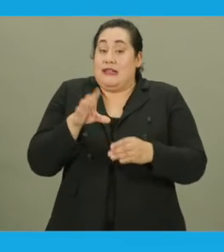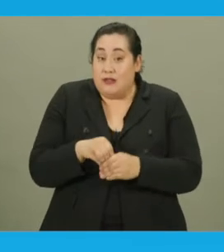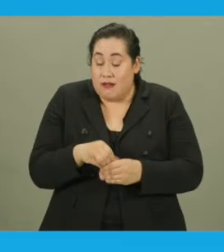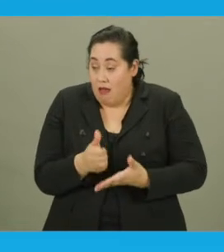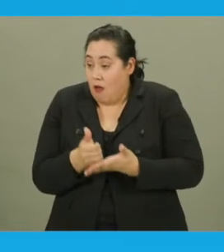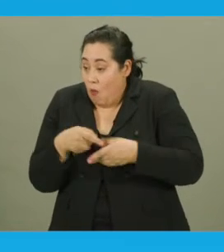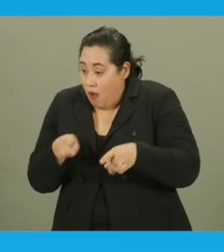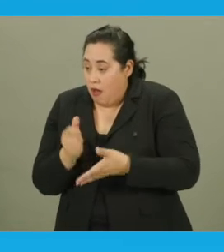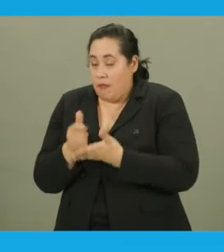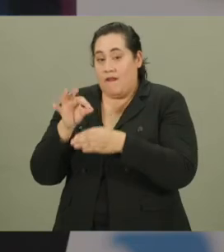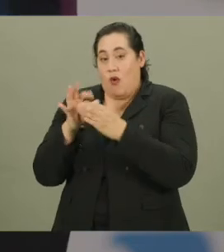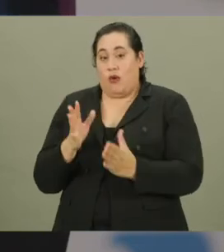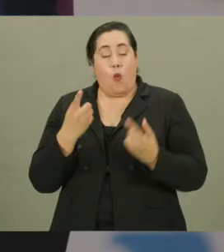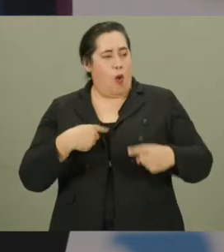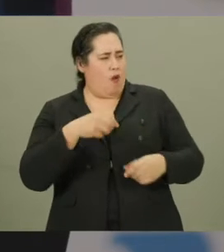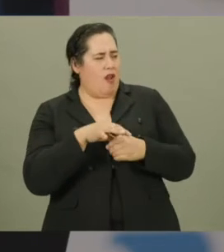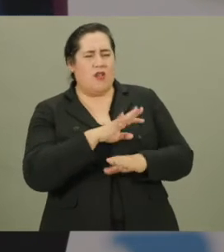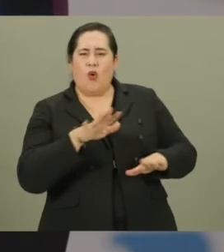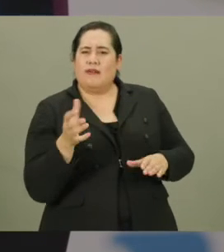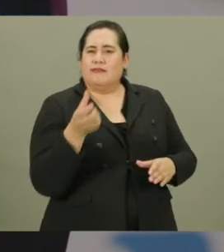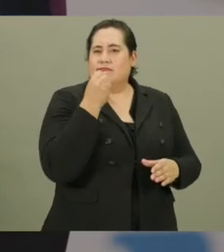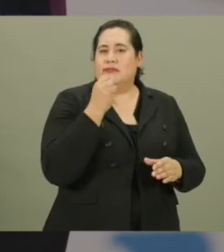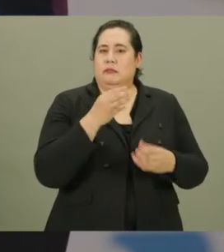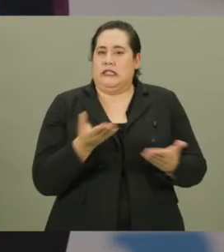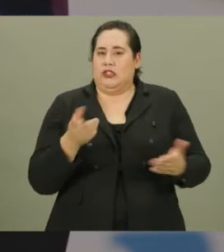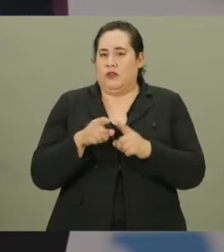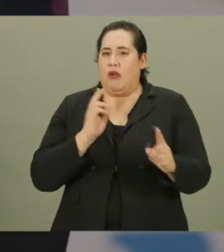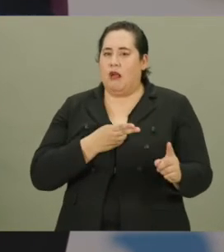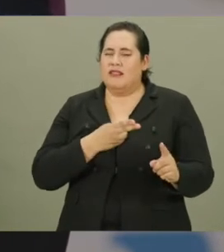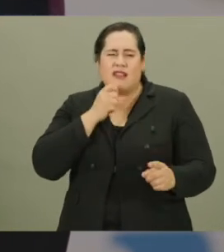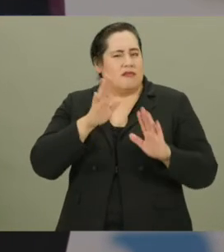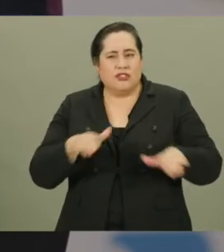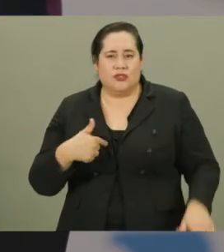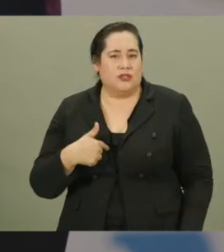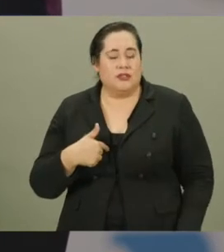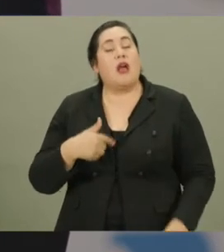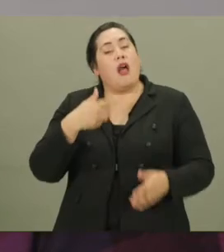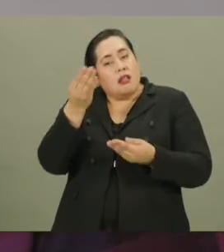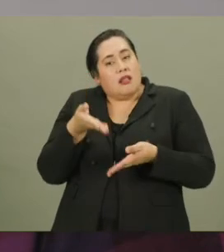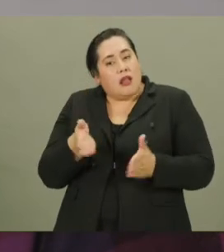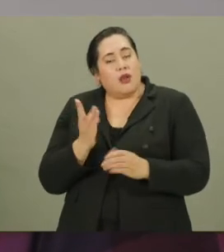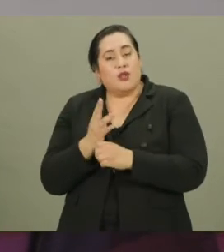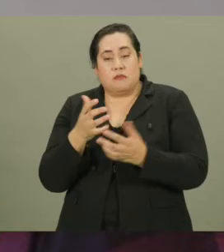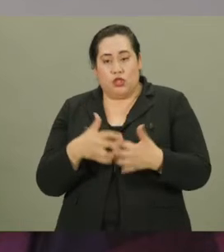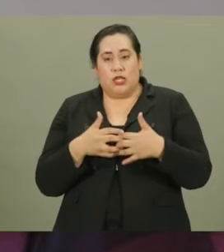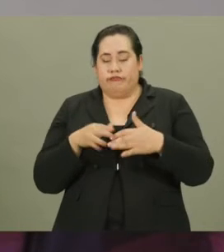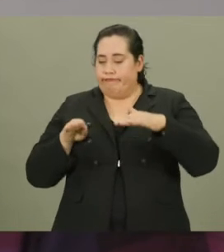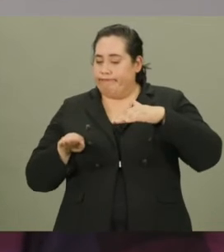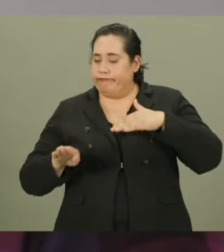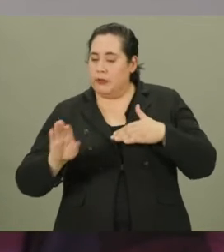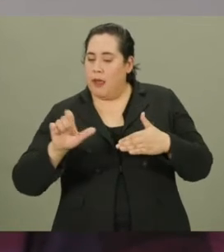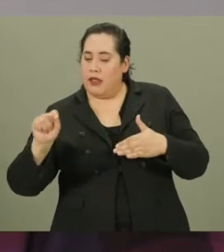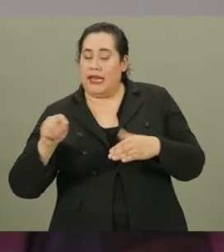even when helping the voter. When we're voting, don't take our materials away from us. We're not children. Let us use the machine